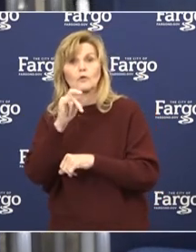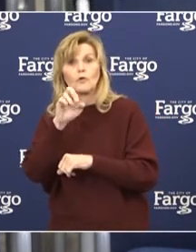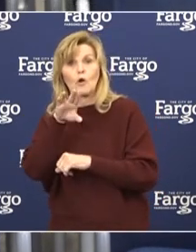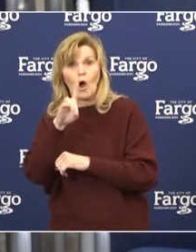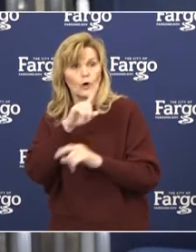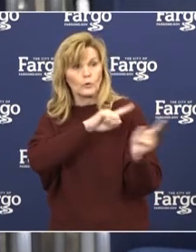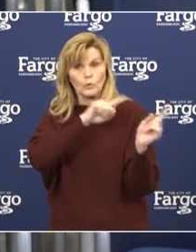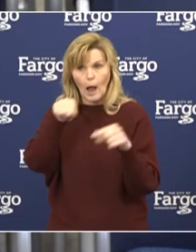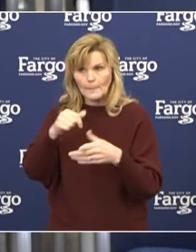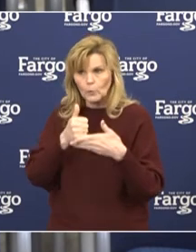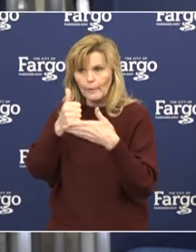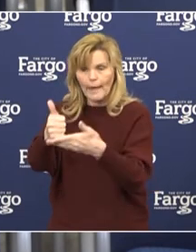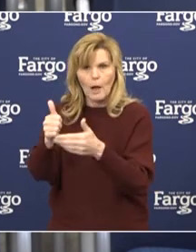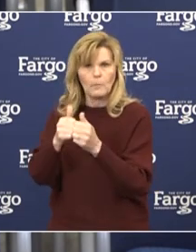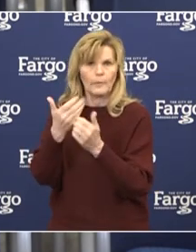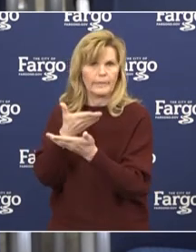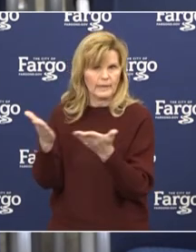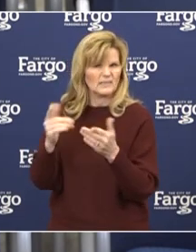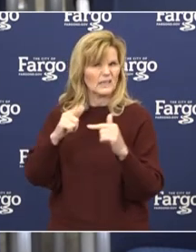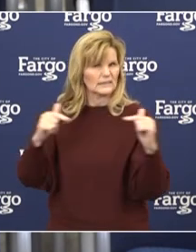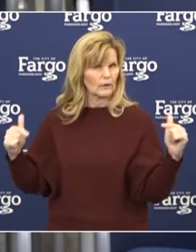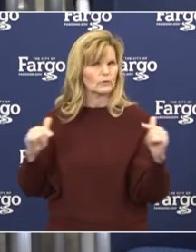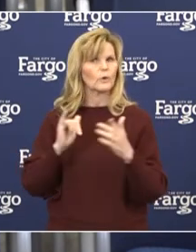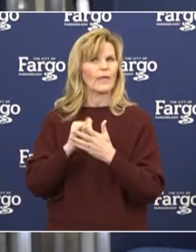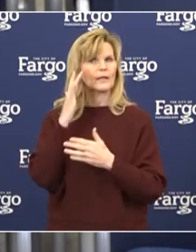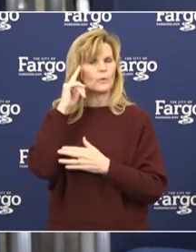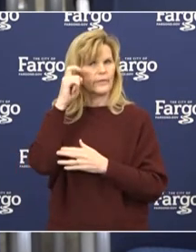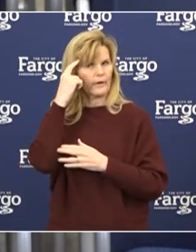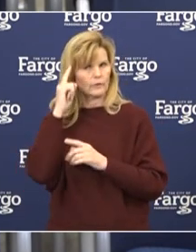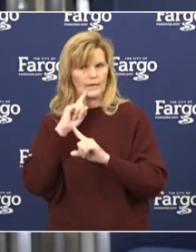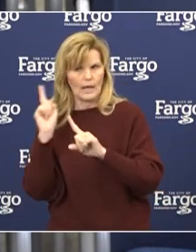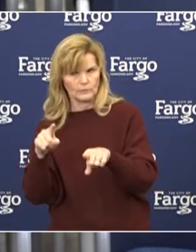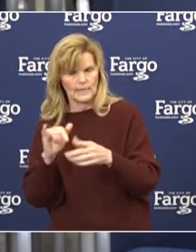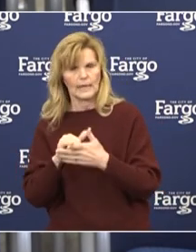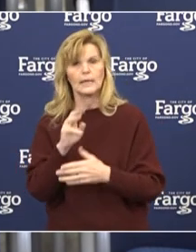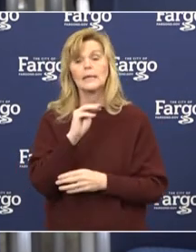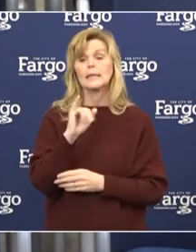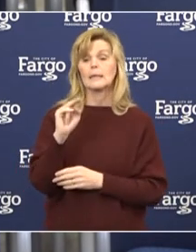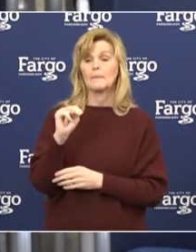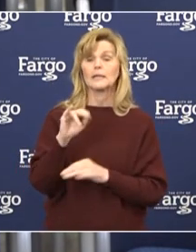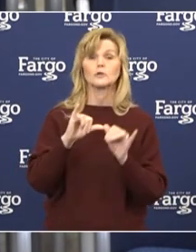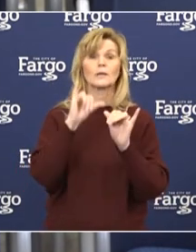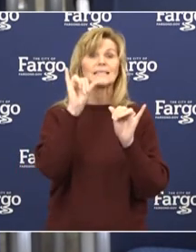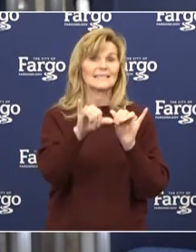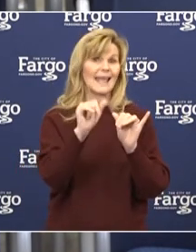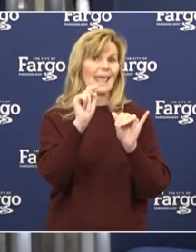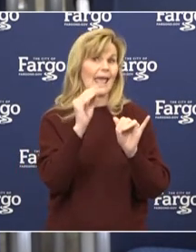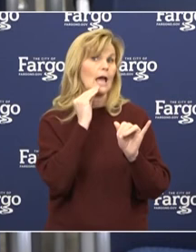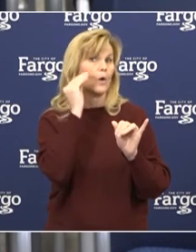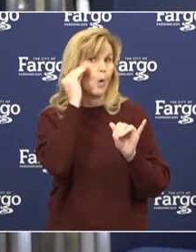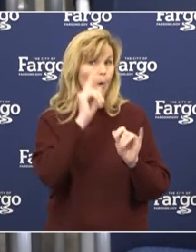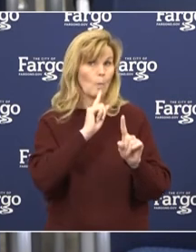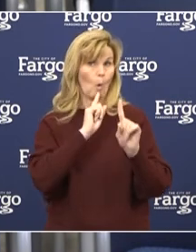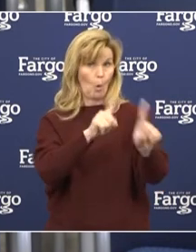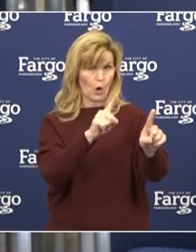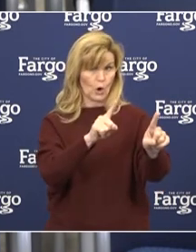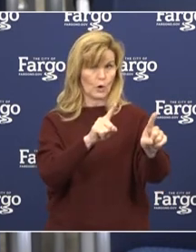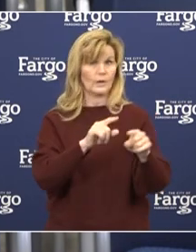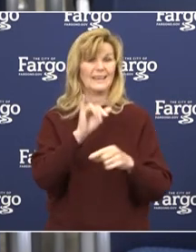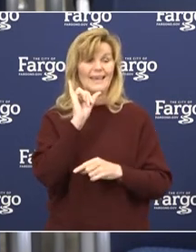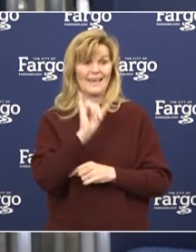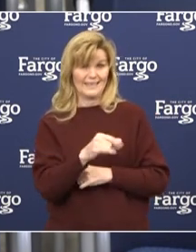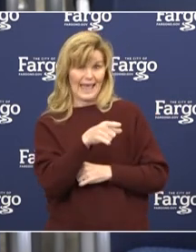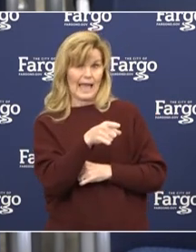efforts, et cetera. The Minnesota stay-at-home order is just one